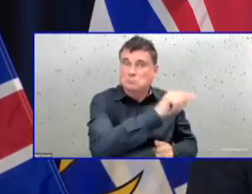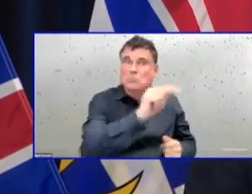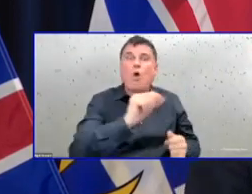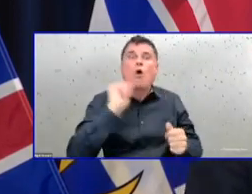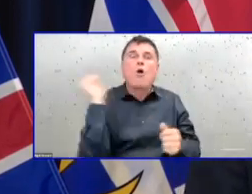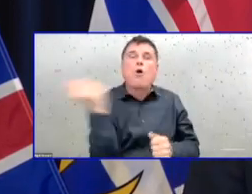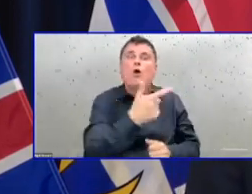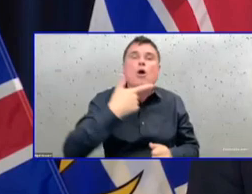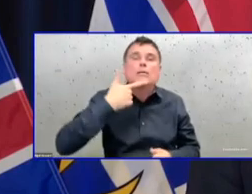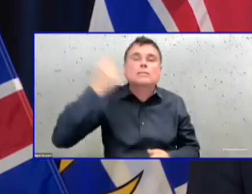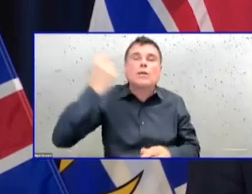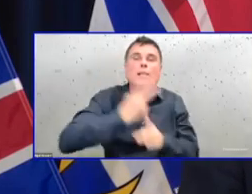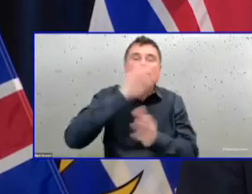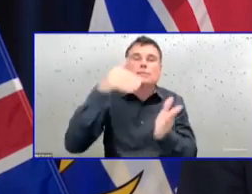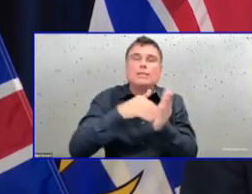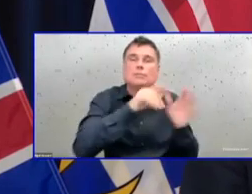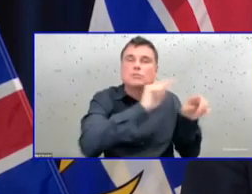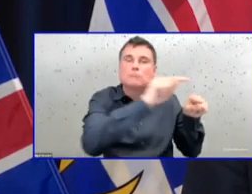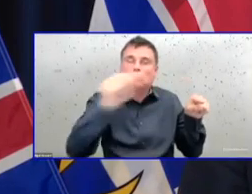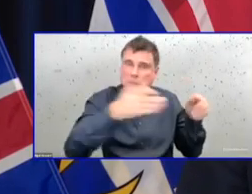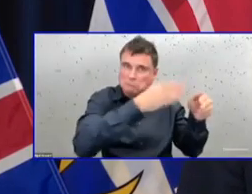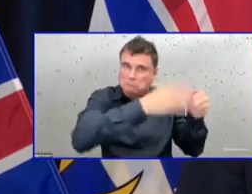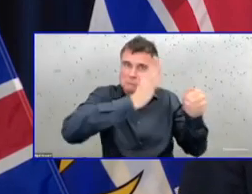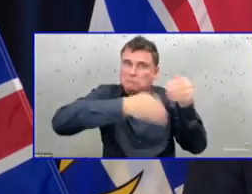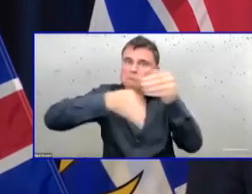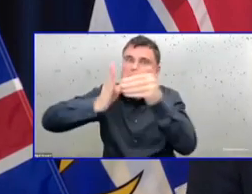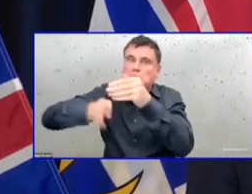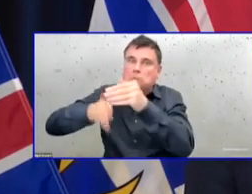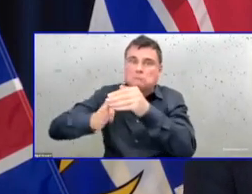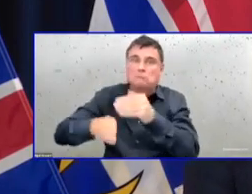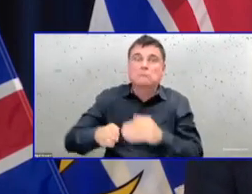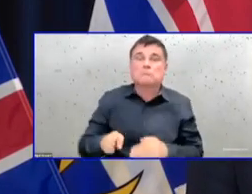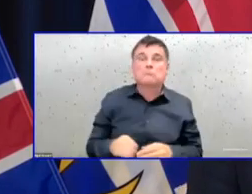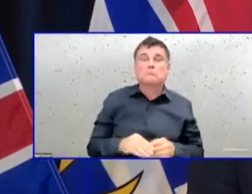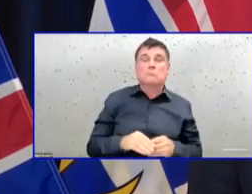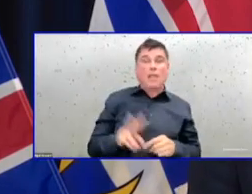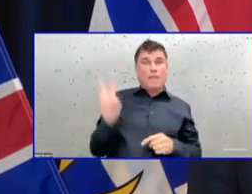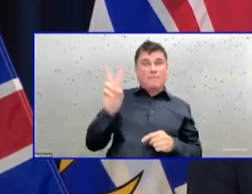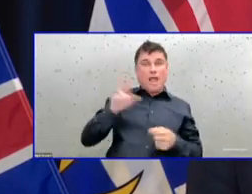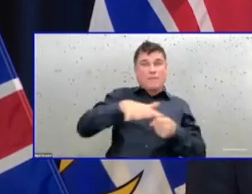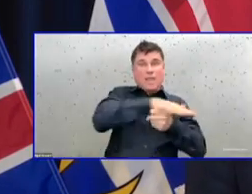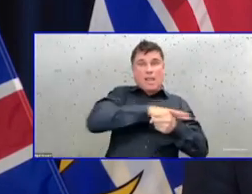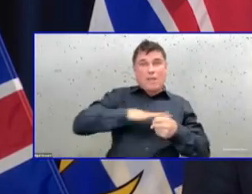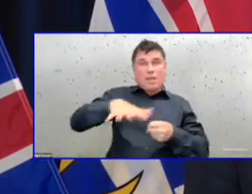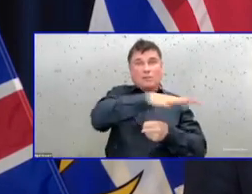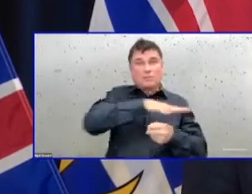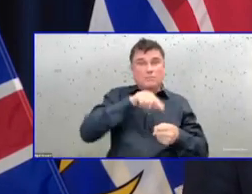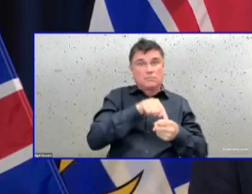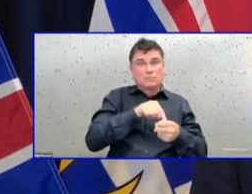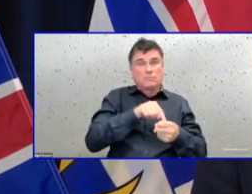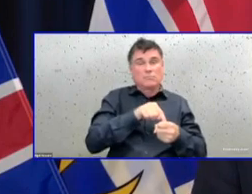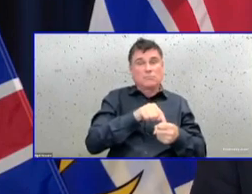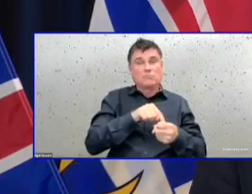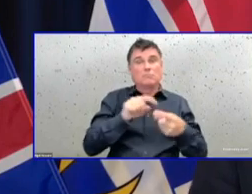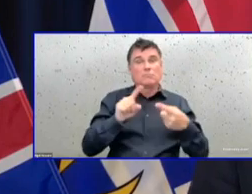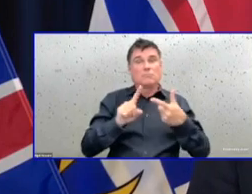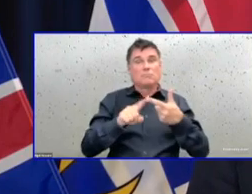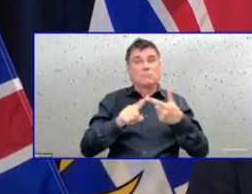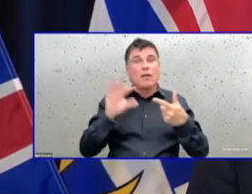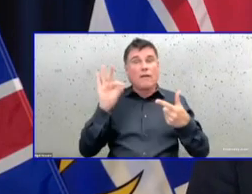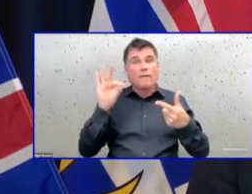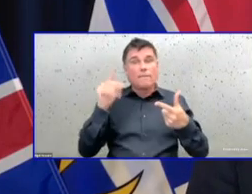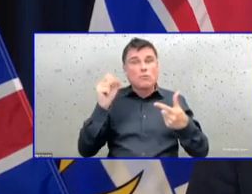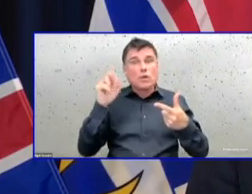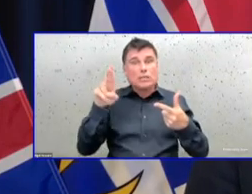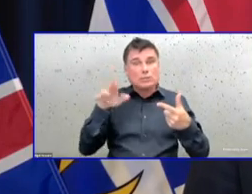Coastal, Northern Health, and Fraser Health. 94 percent in Island Health. That will be finished in the next day. And 98 percent of the sites in